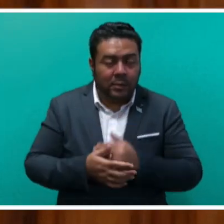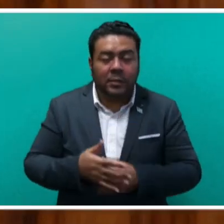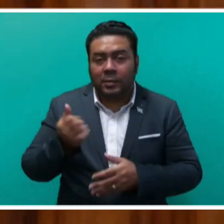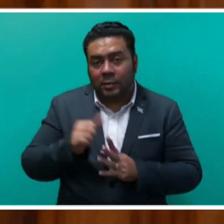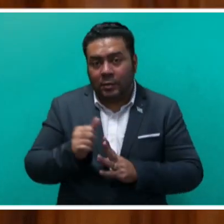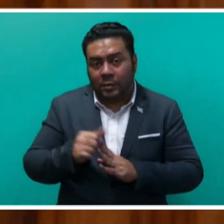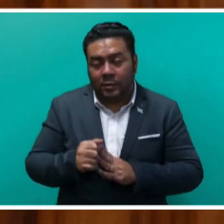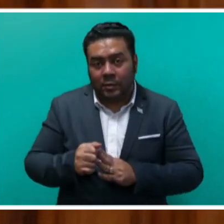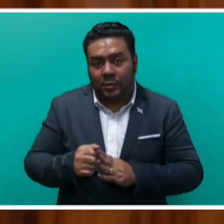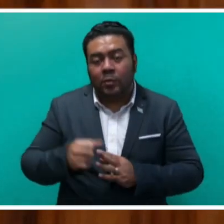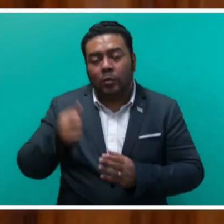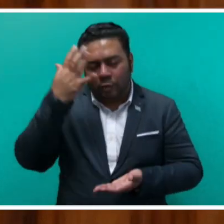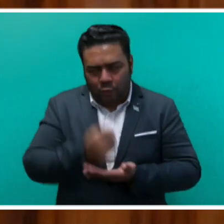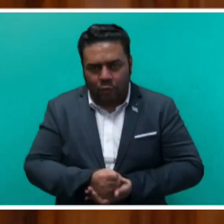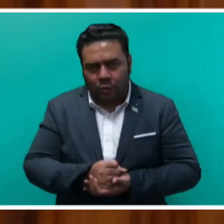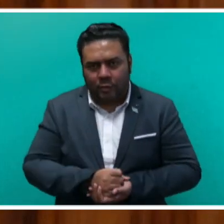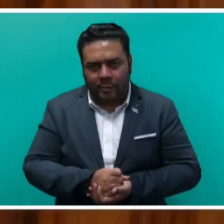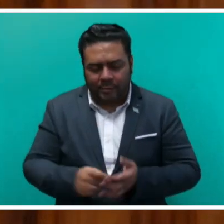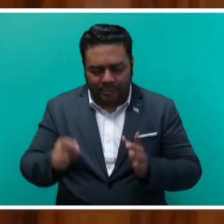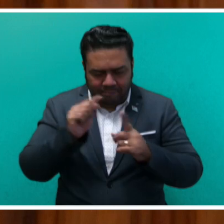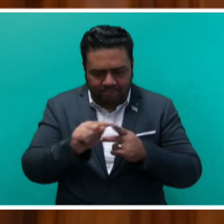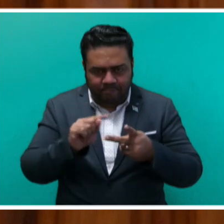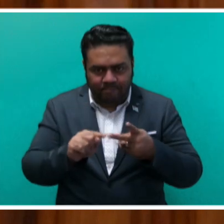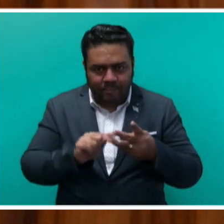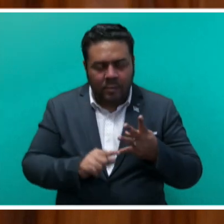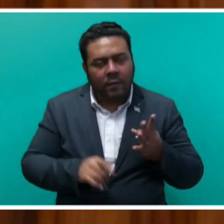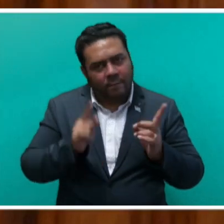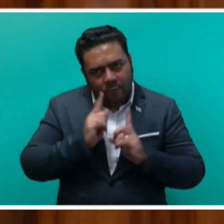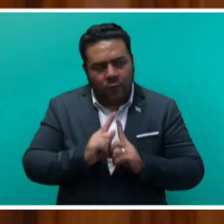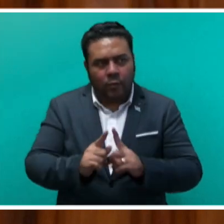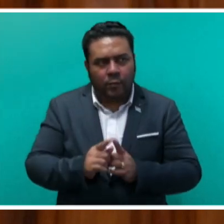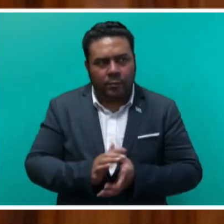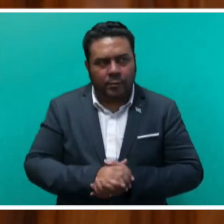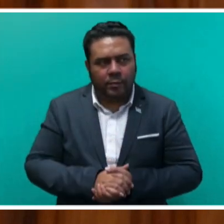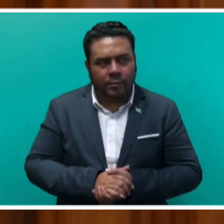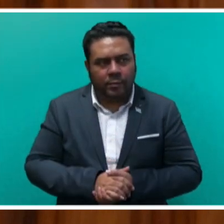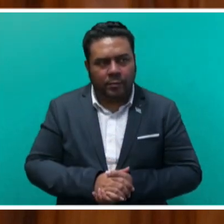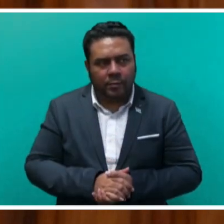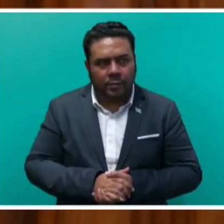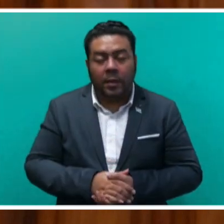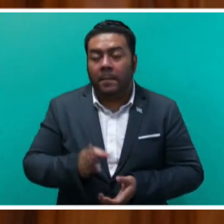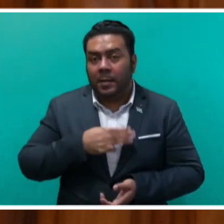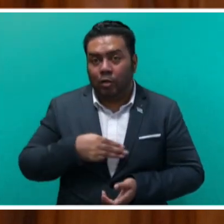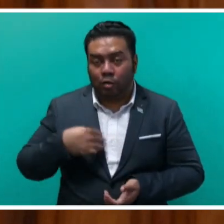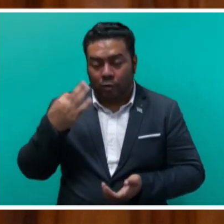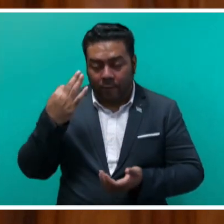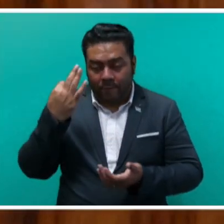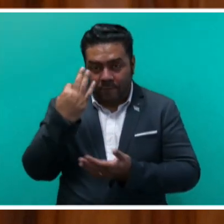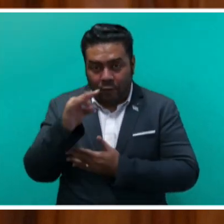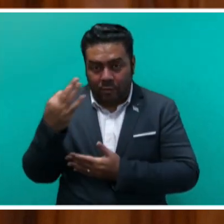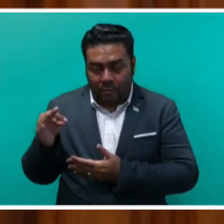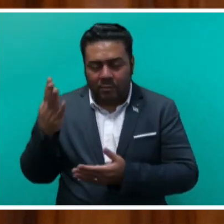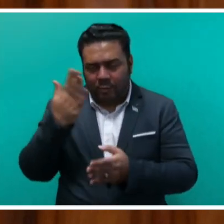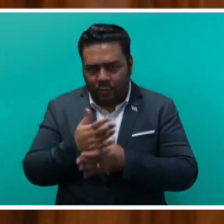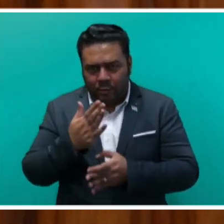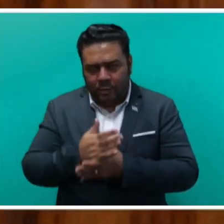inspection to ensure that the specifications have been followed. Honourable Speaker, the Minister of Forestry has been working tirelessly